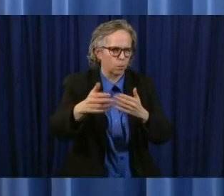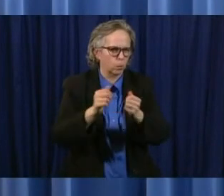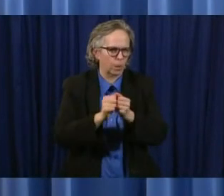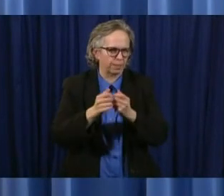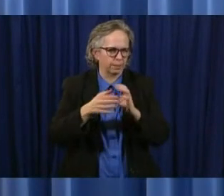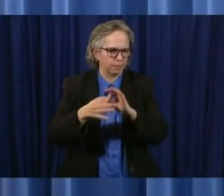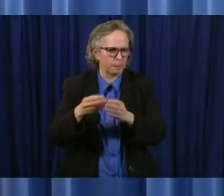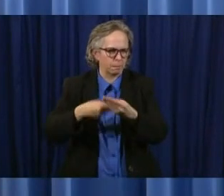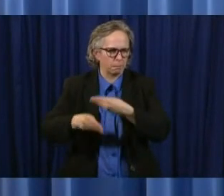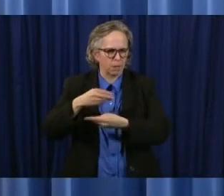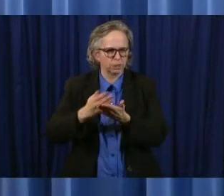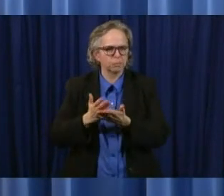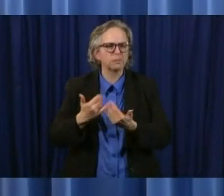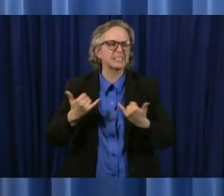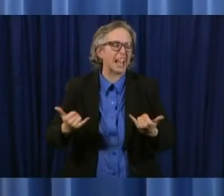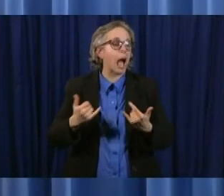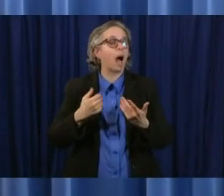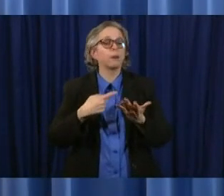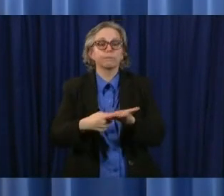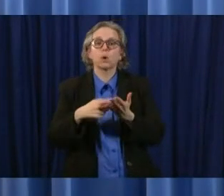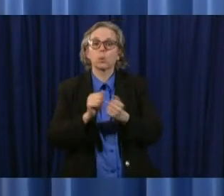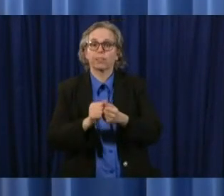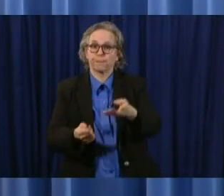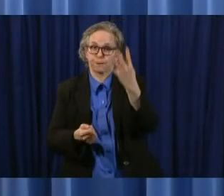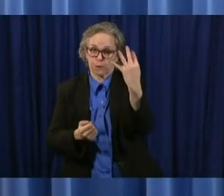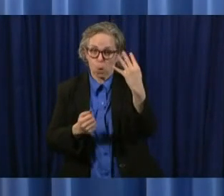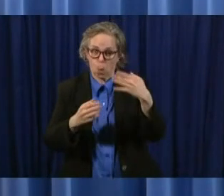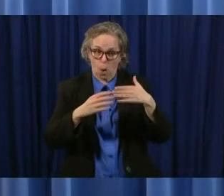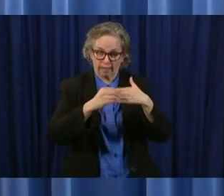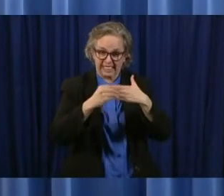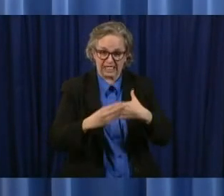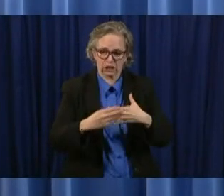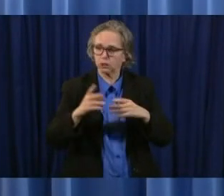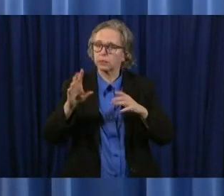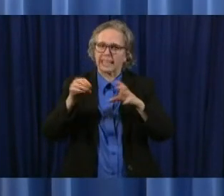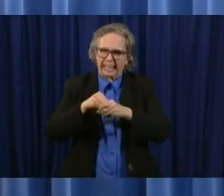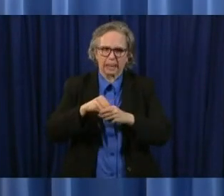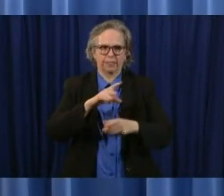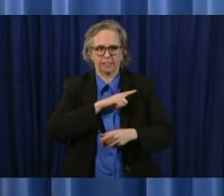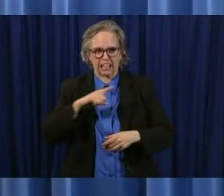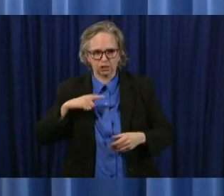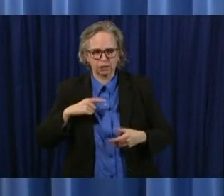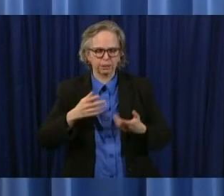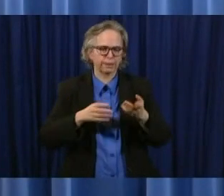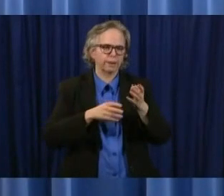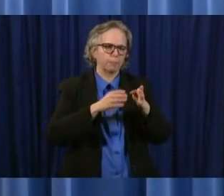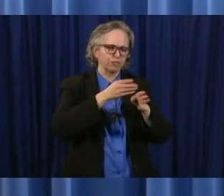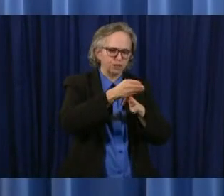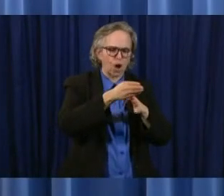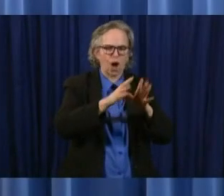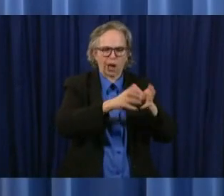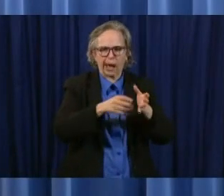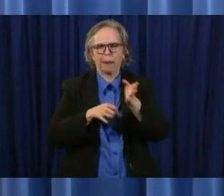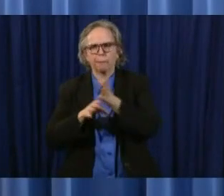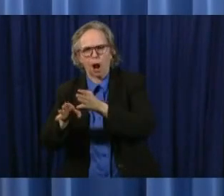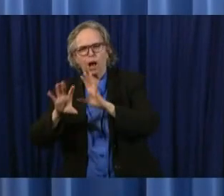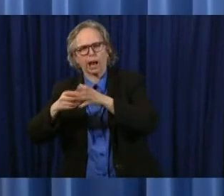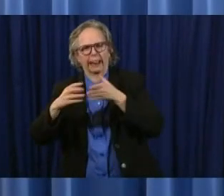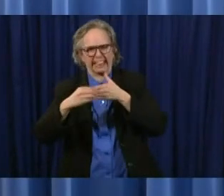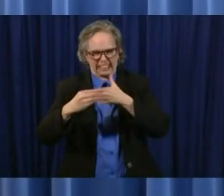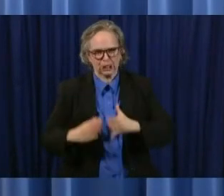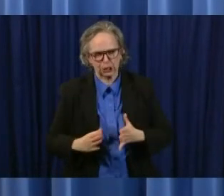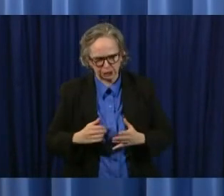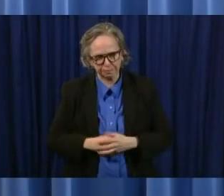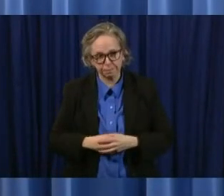legislature uh minority and majority leaders and we'll have some announcements later on so uh we will balance the